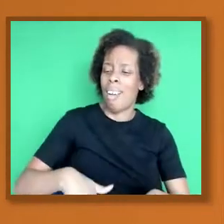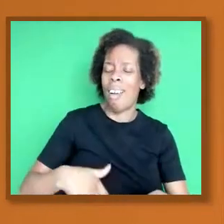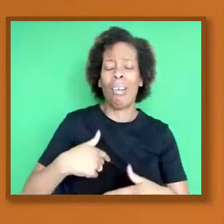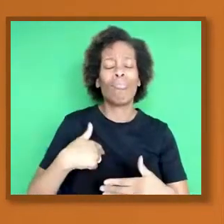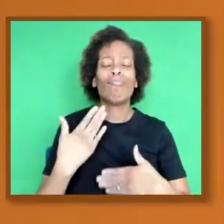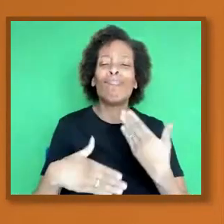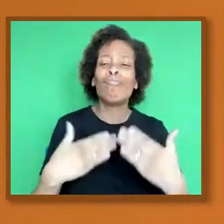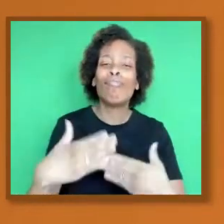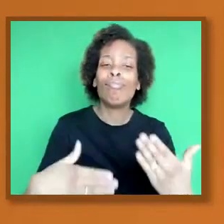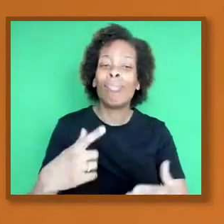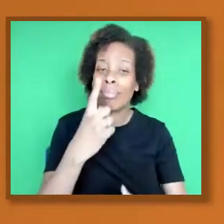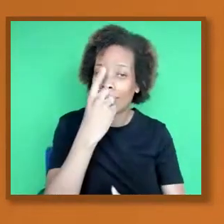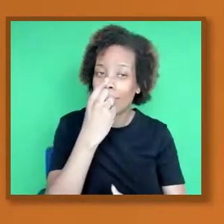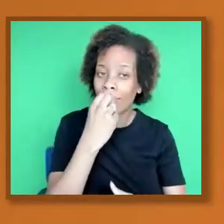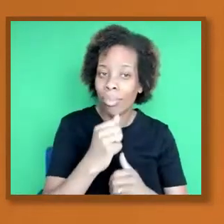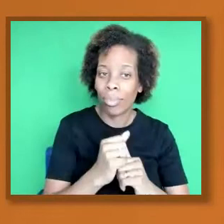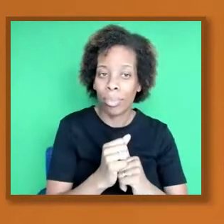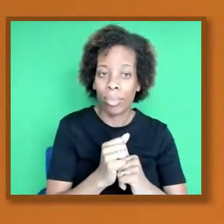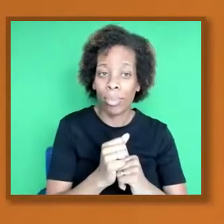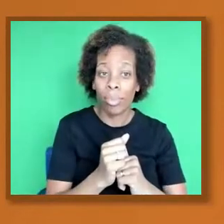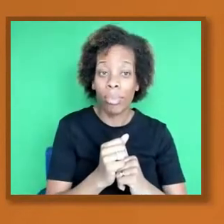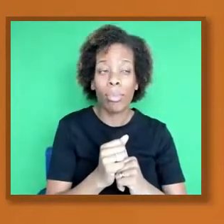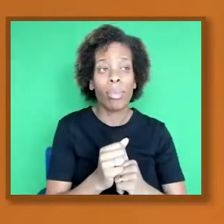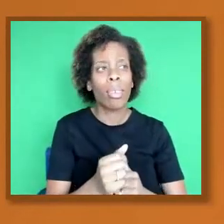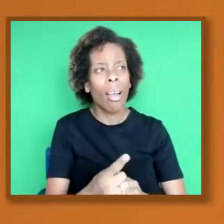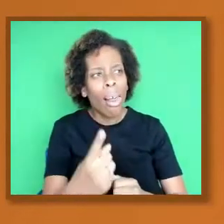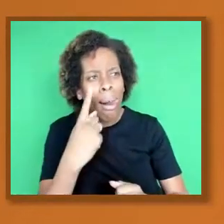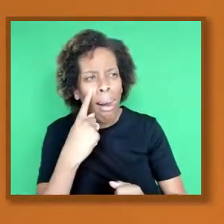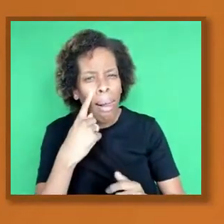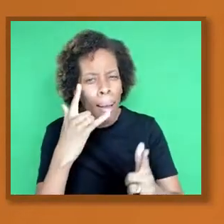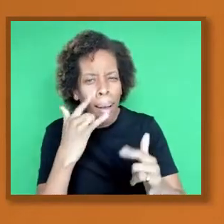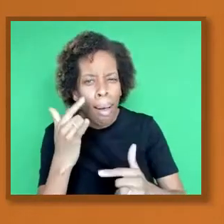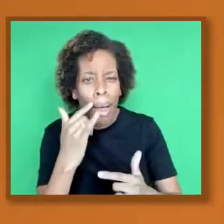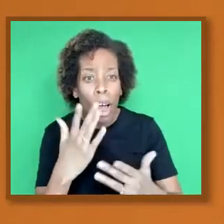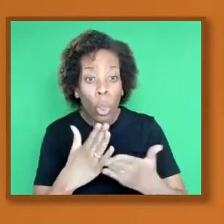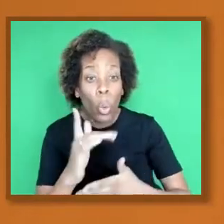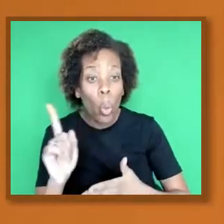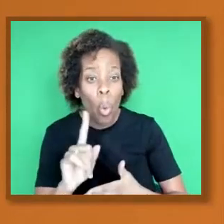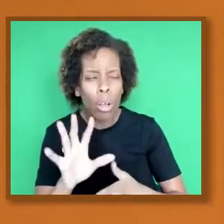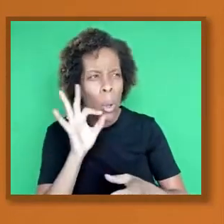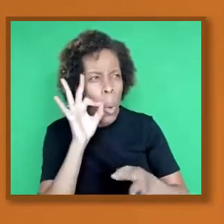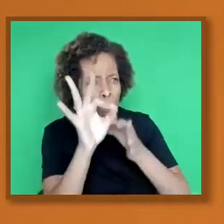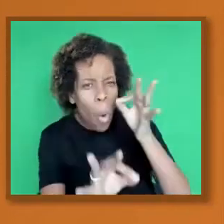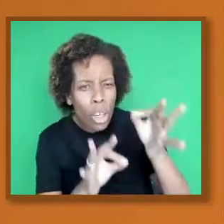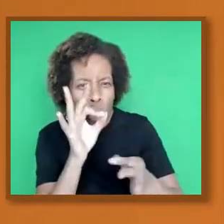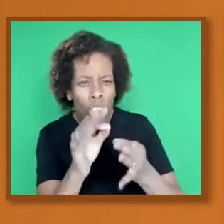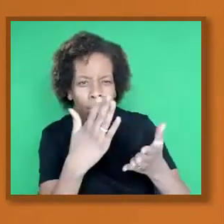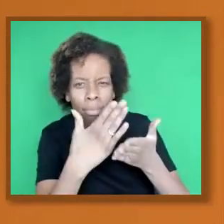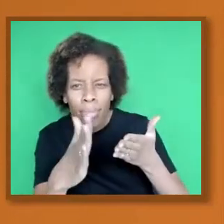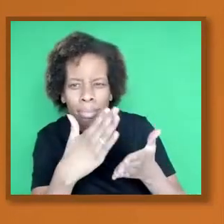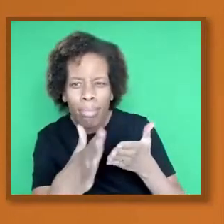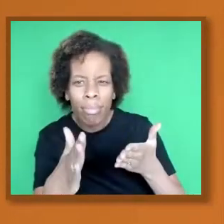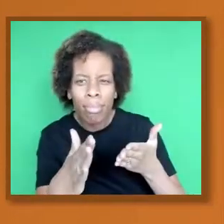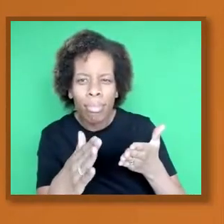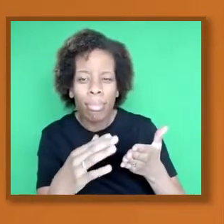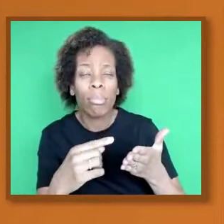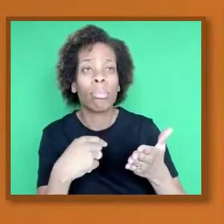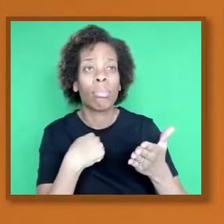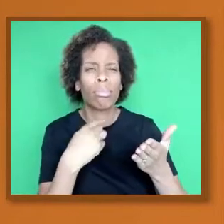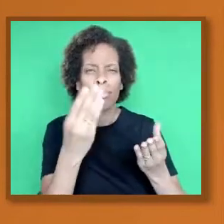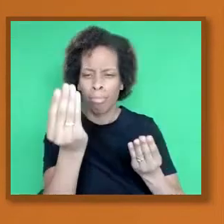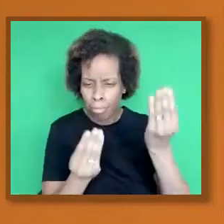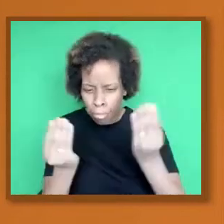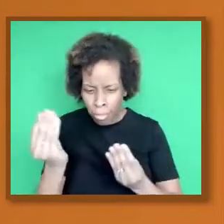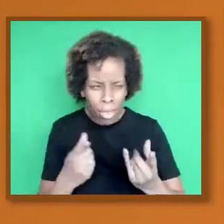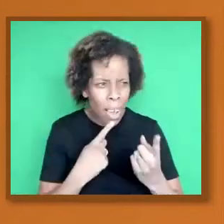to ask the questions, to weigh up the evidence that you are being given and you are